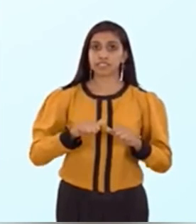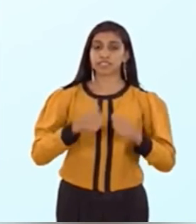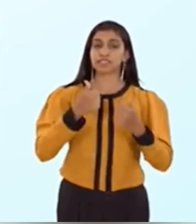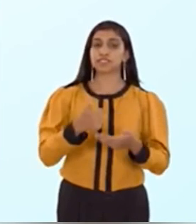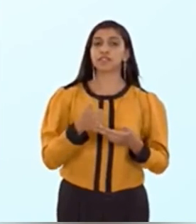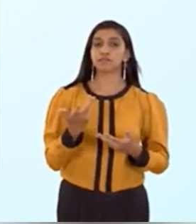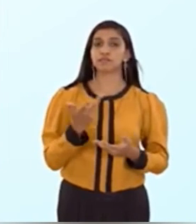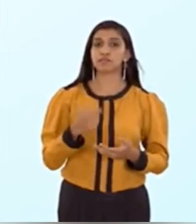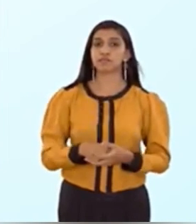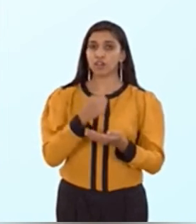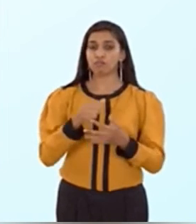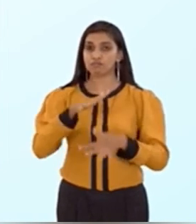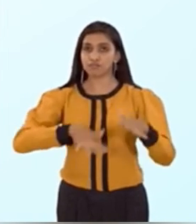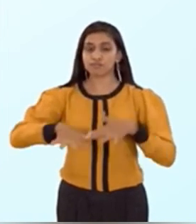disabilities.